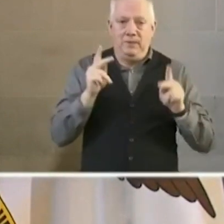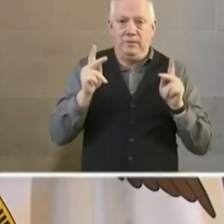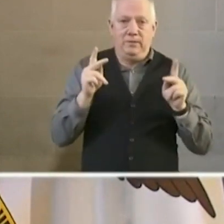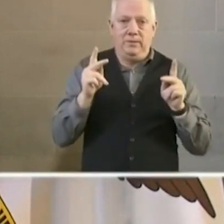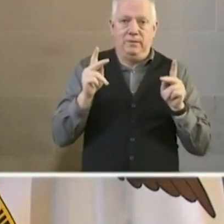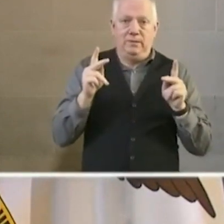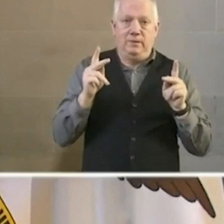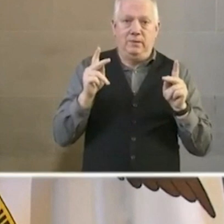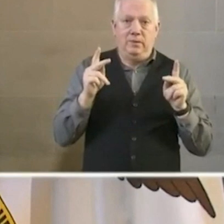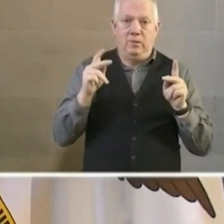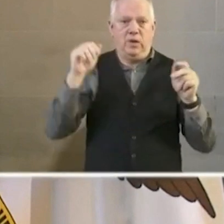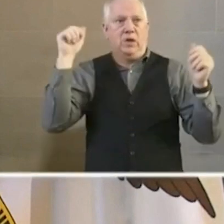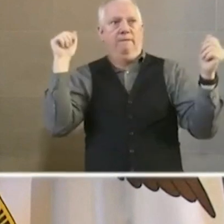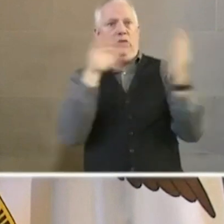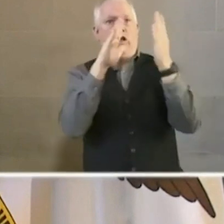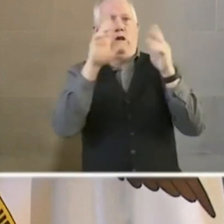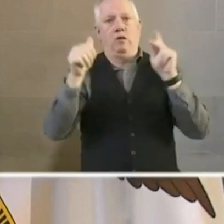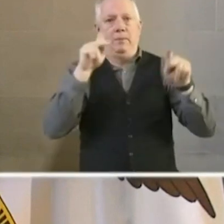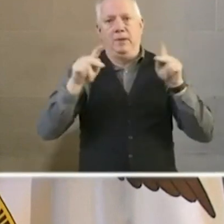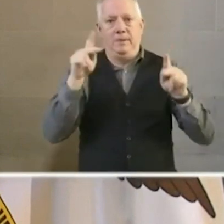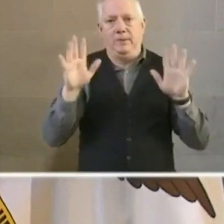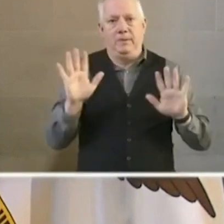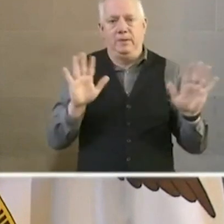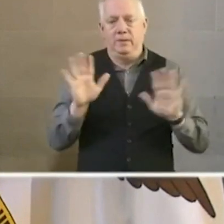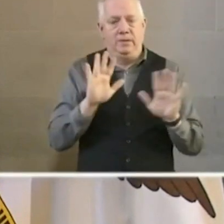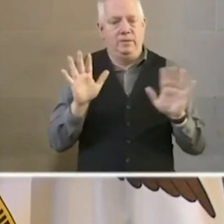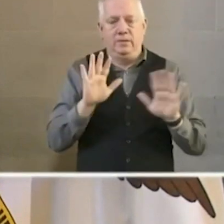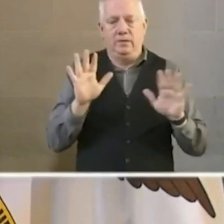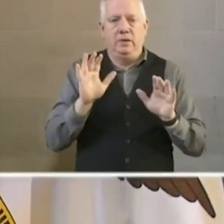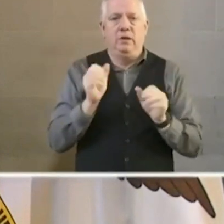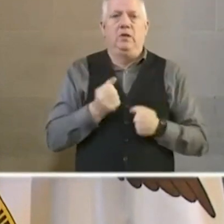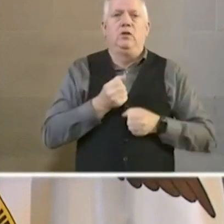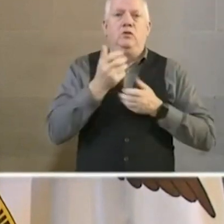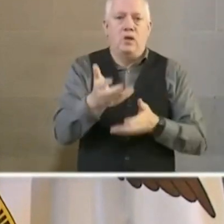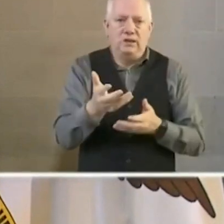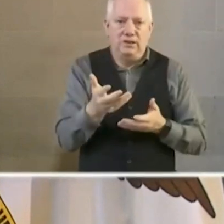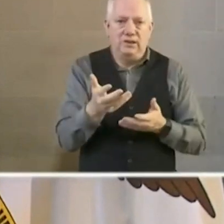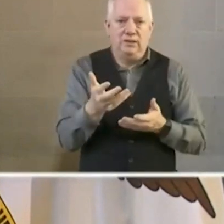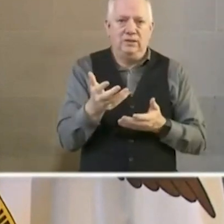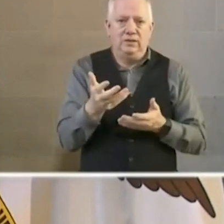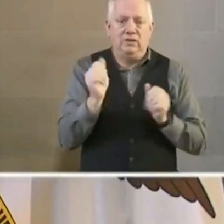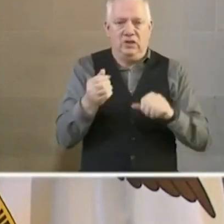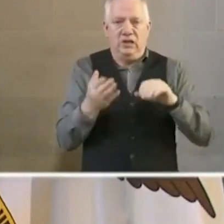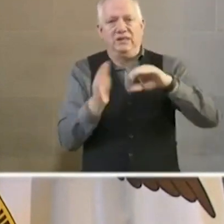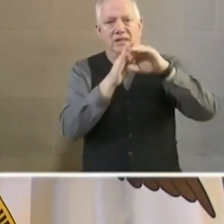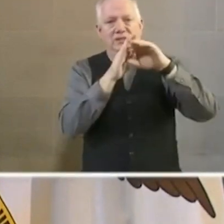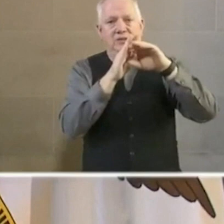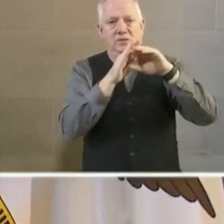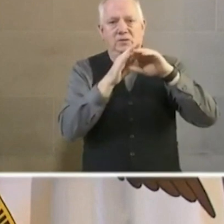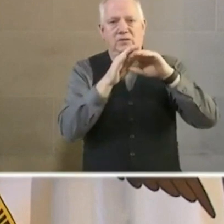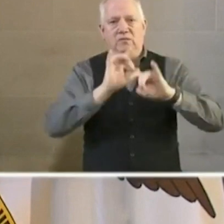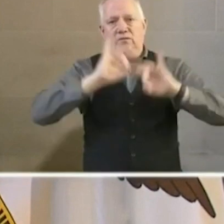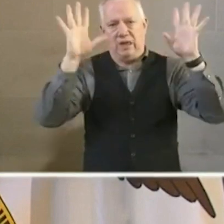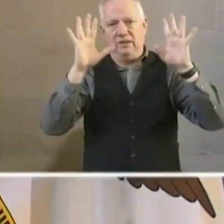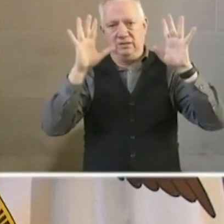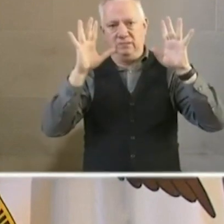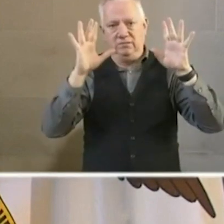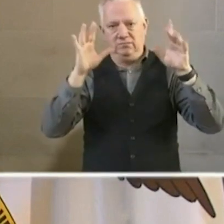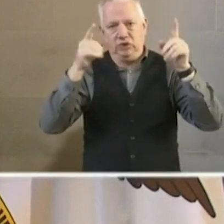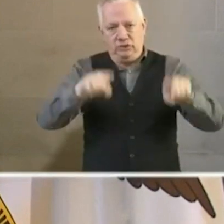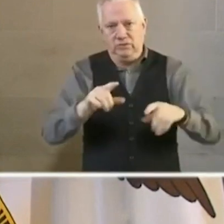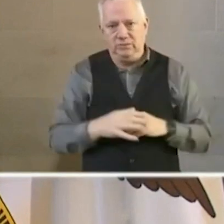who are confronting other people and creating what could escalate to a violent situation.